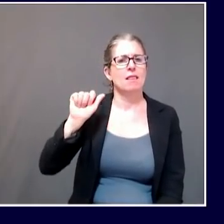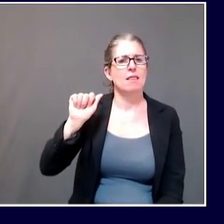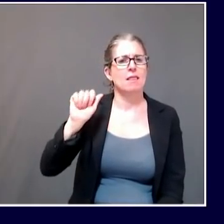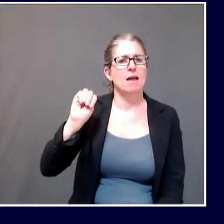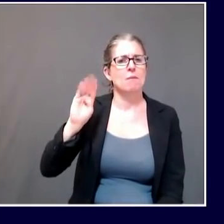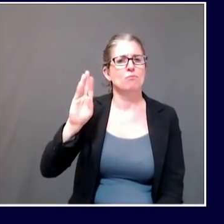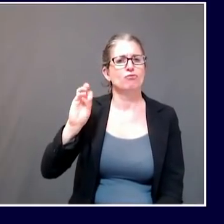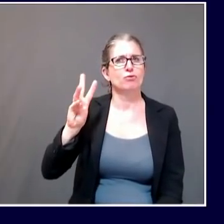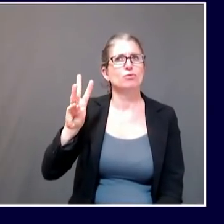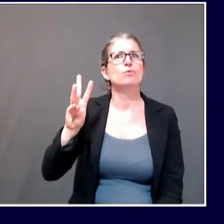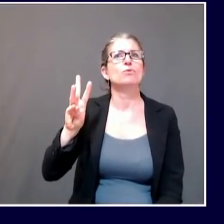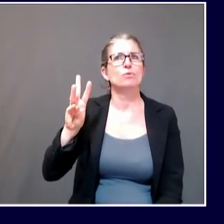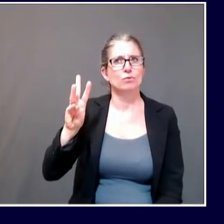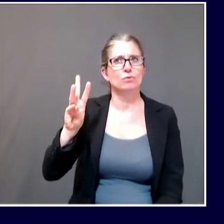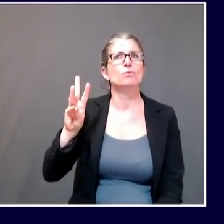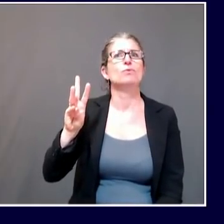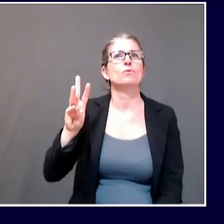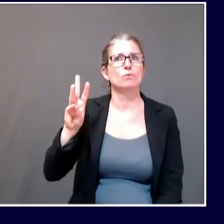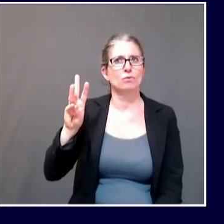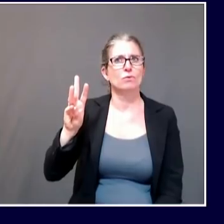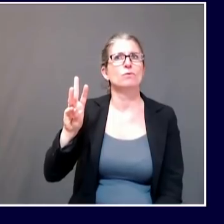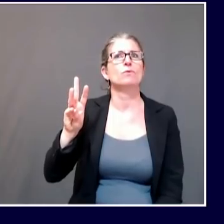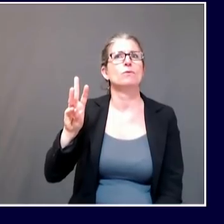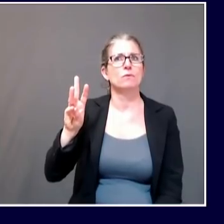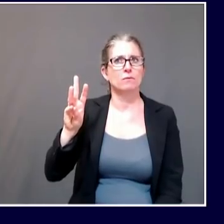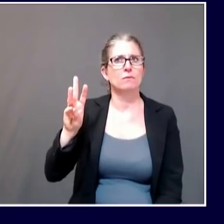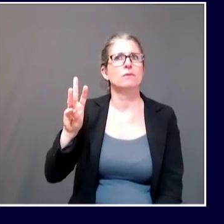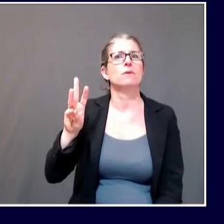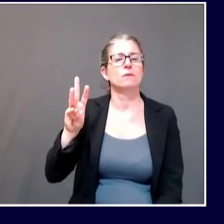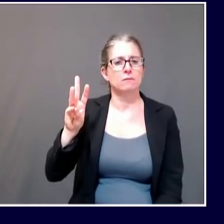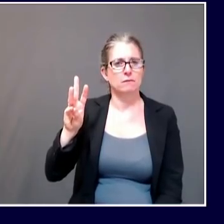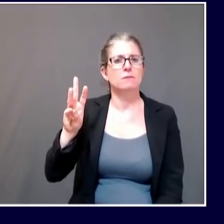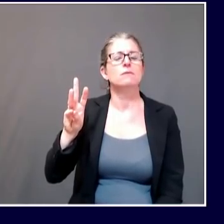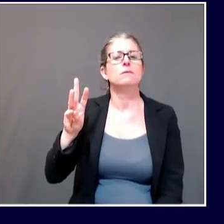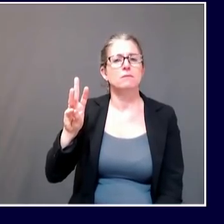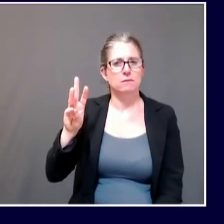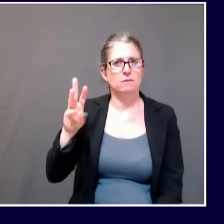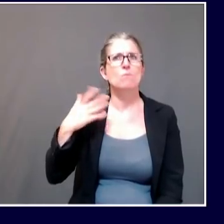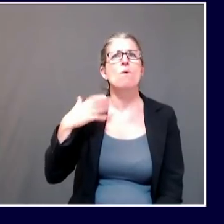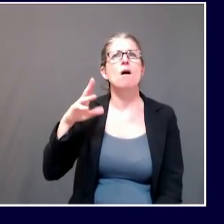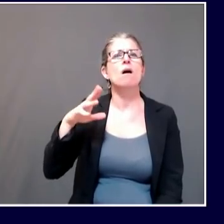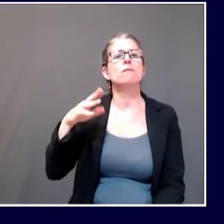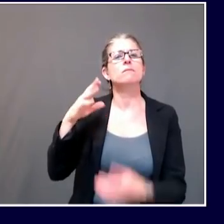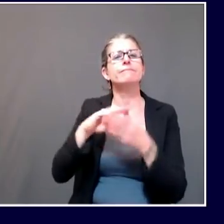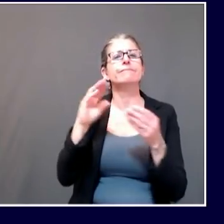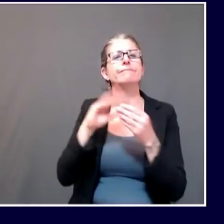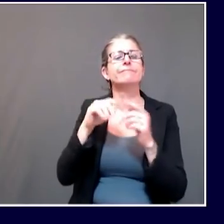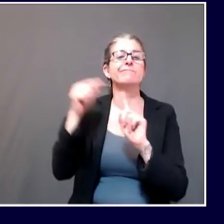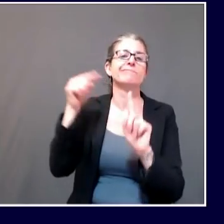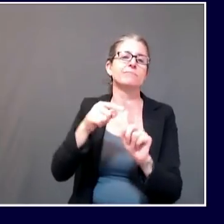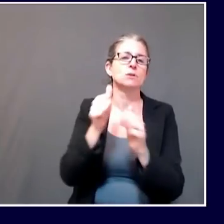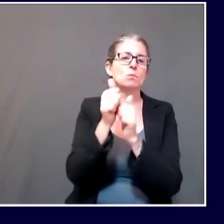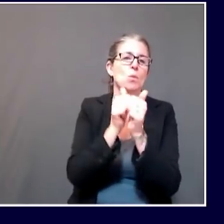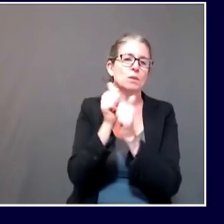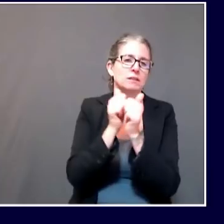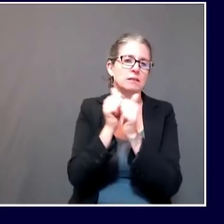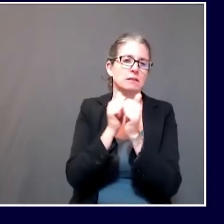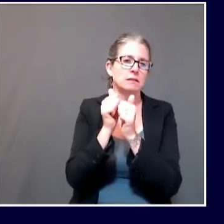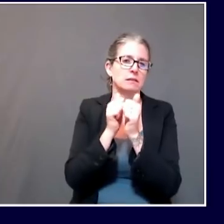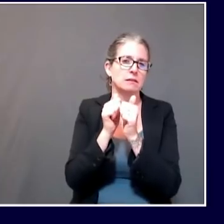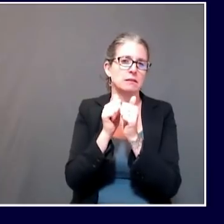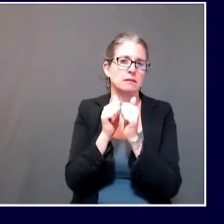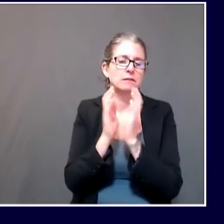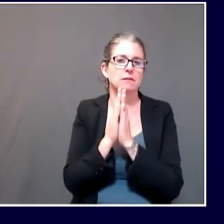that was released today. You mentioned previously that you were awaiting the MPA's guidance to update those community